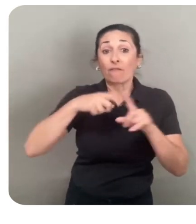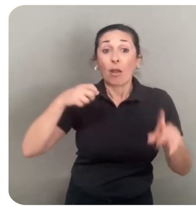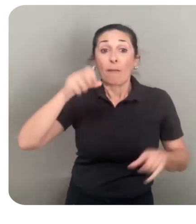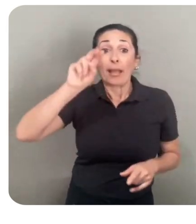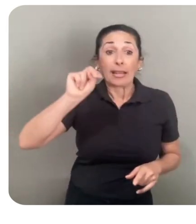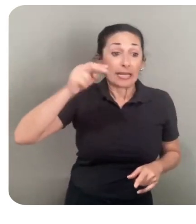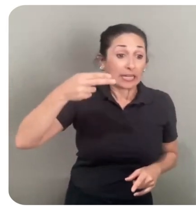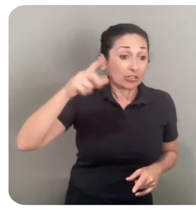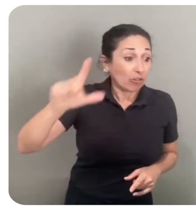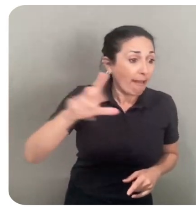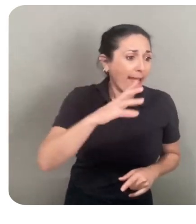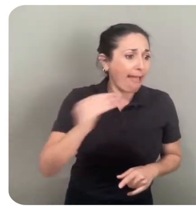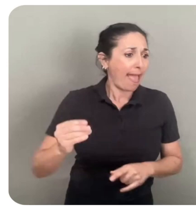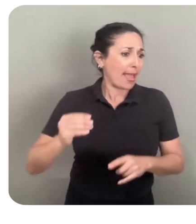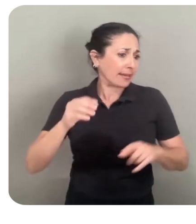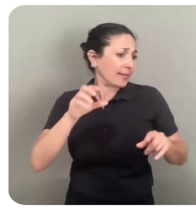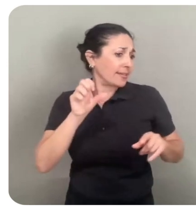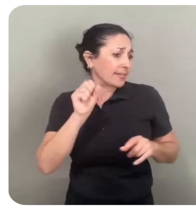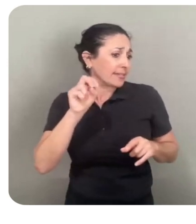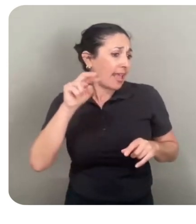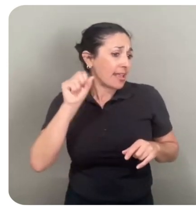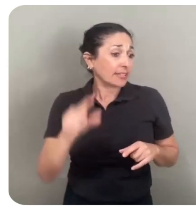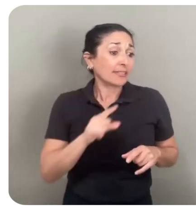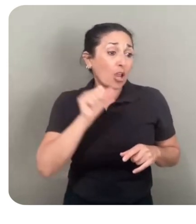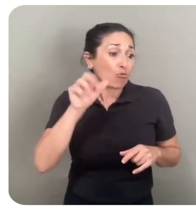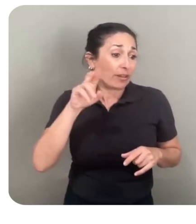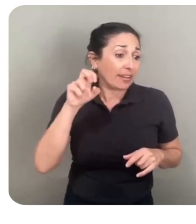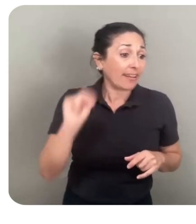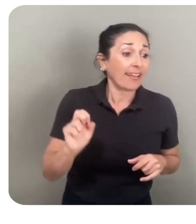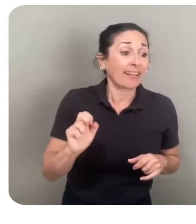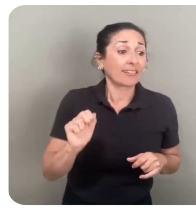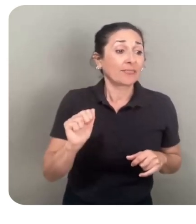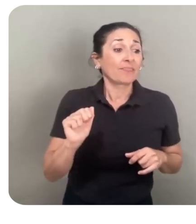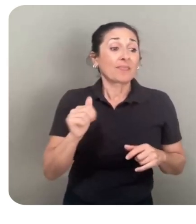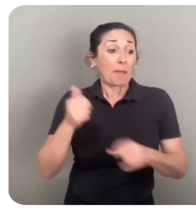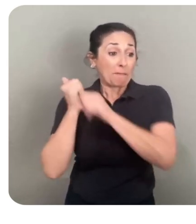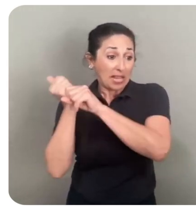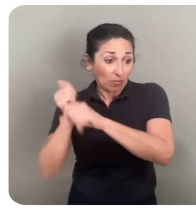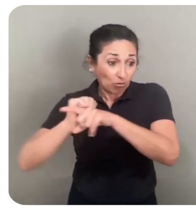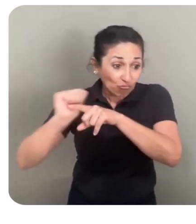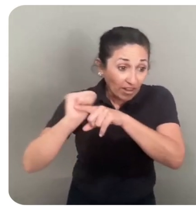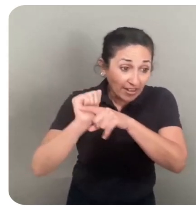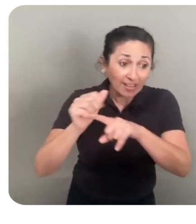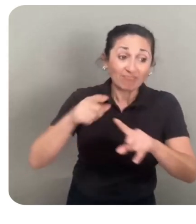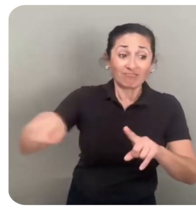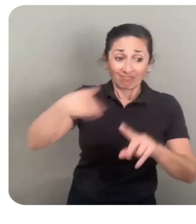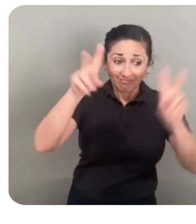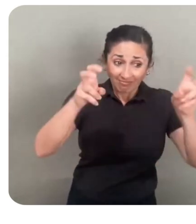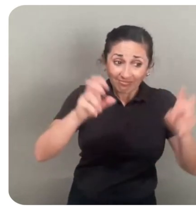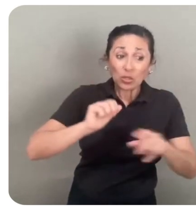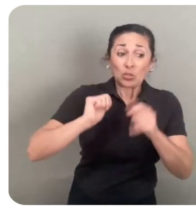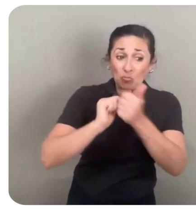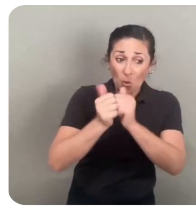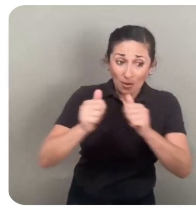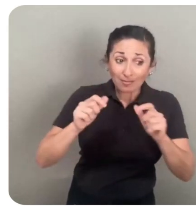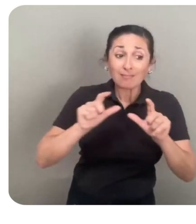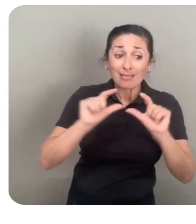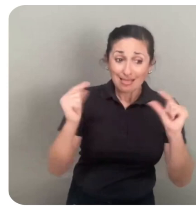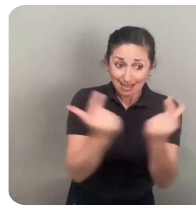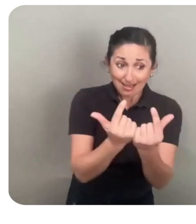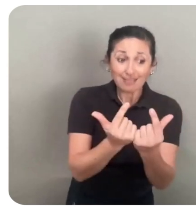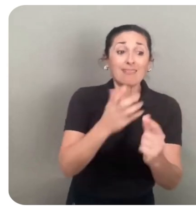and WinReality's baseball training title. These titles are used by sports leagues and individuals to practice and perfect